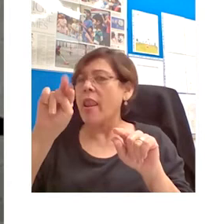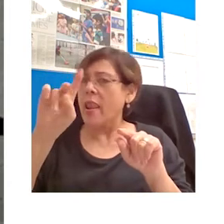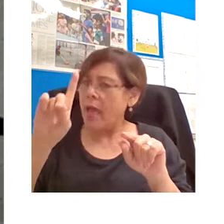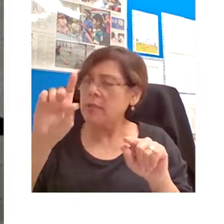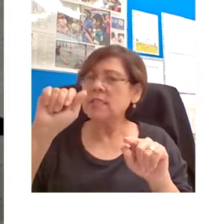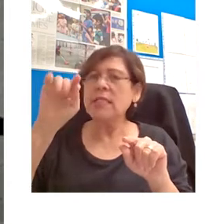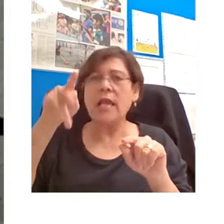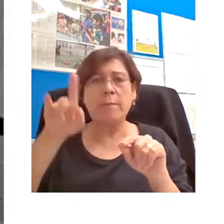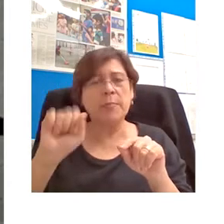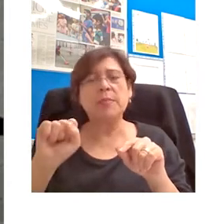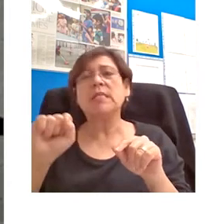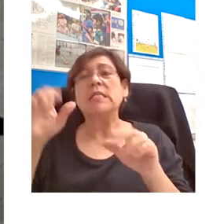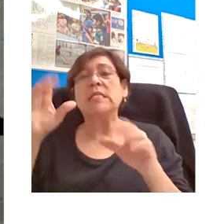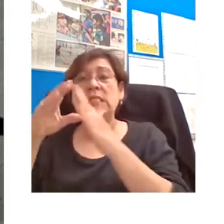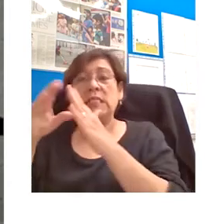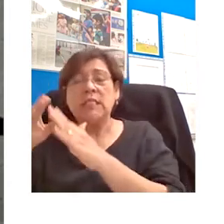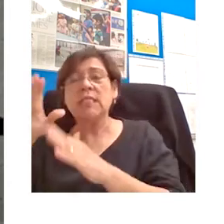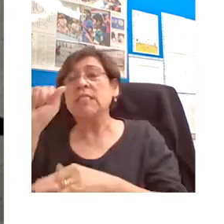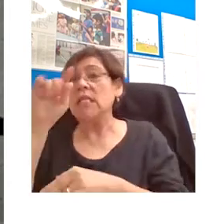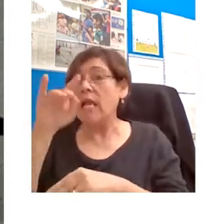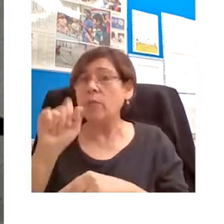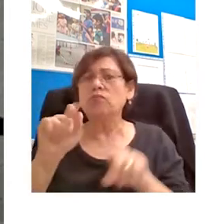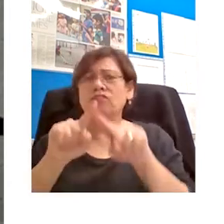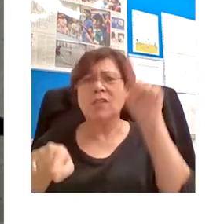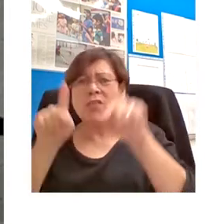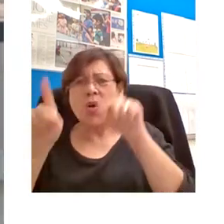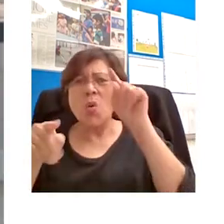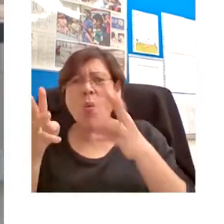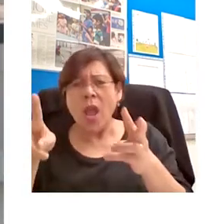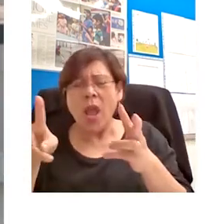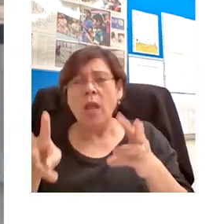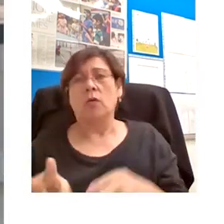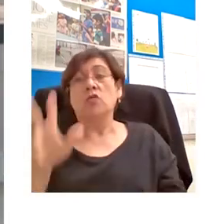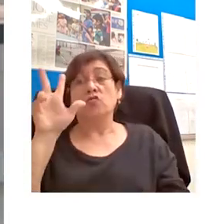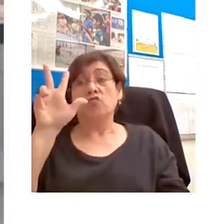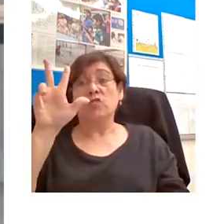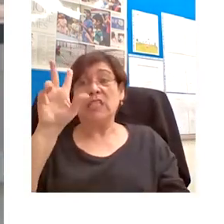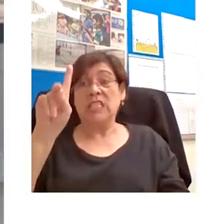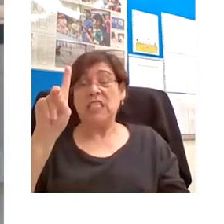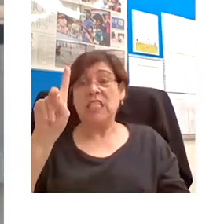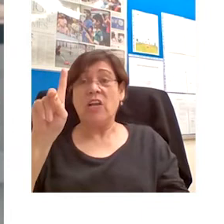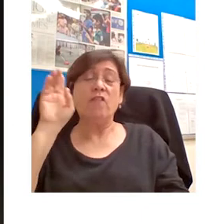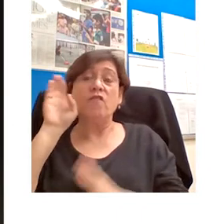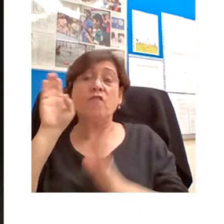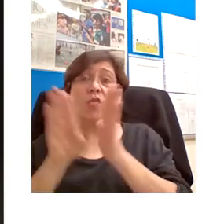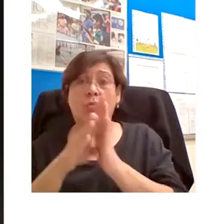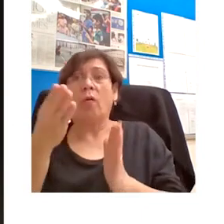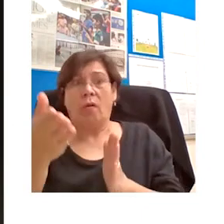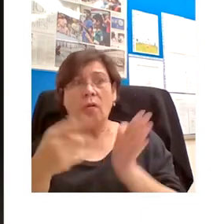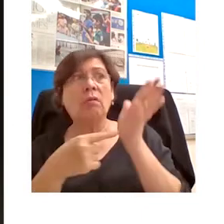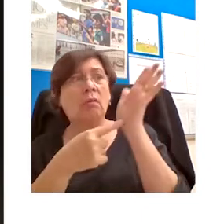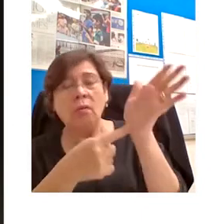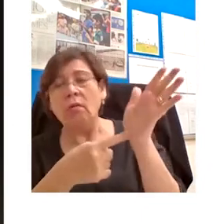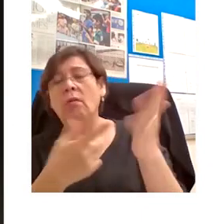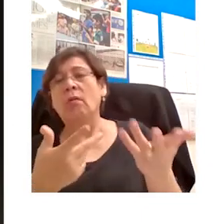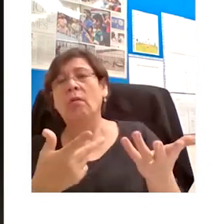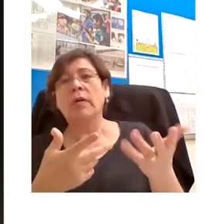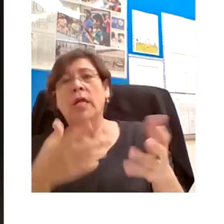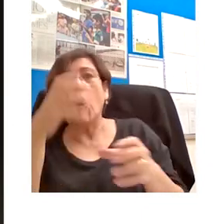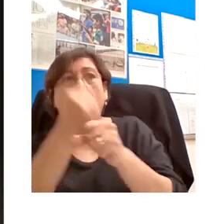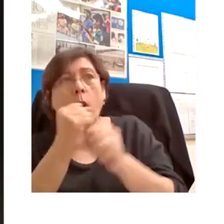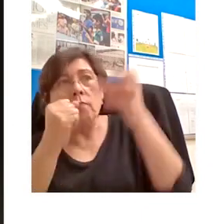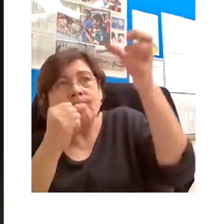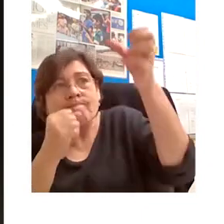resources. 3D photogrammetry and augmented reality now provide opportunities to handle three-dimensional